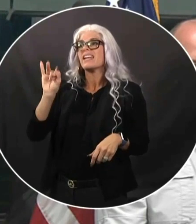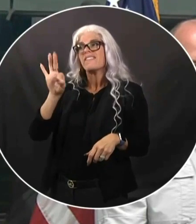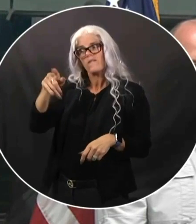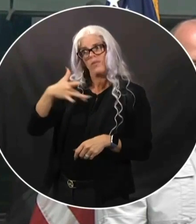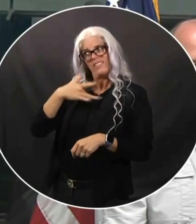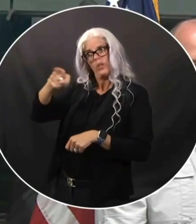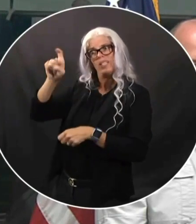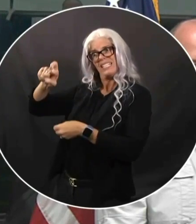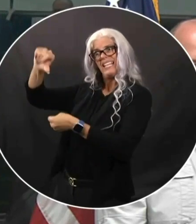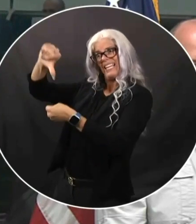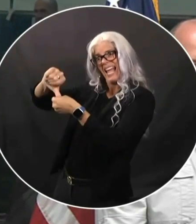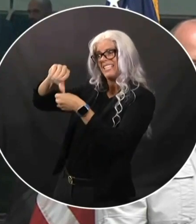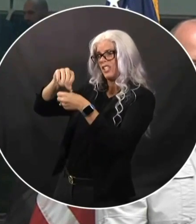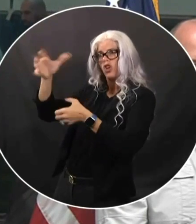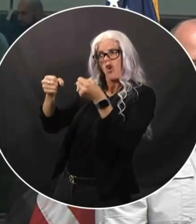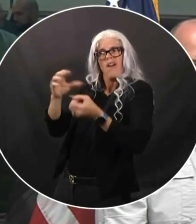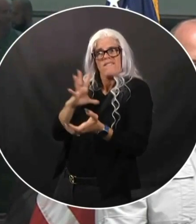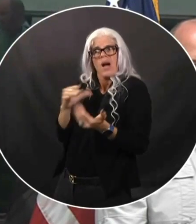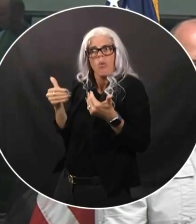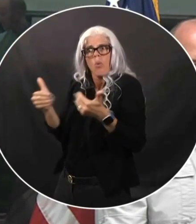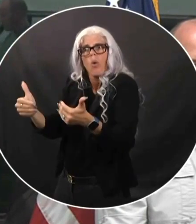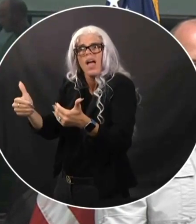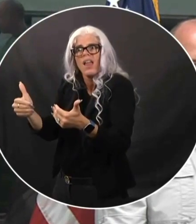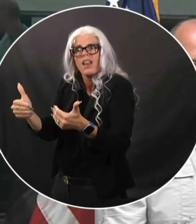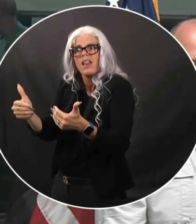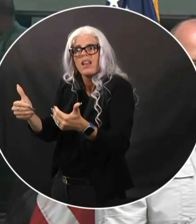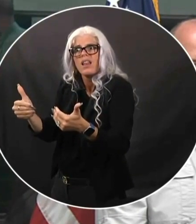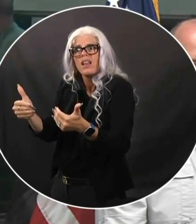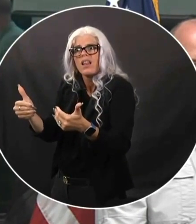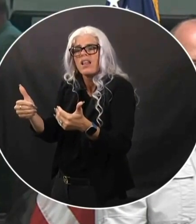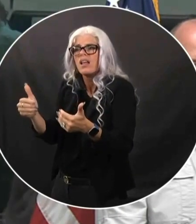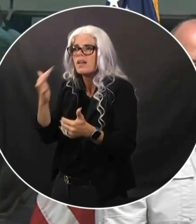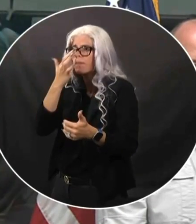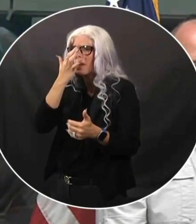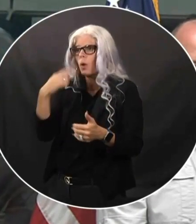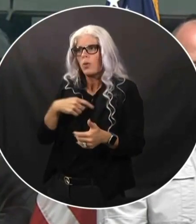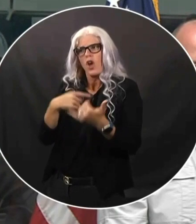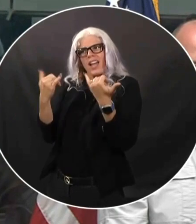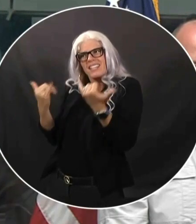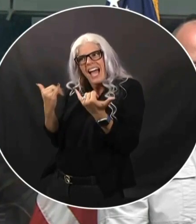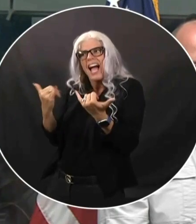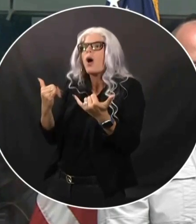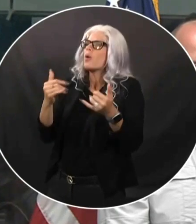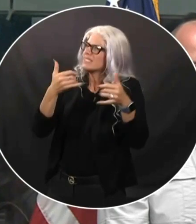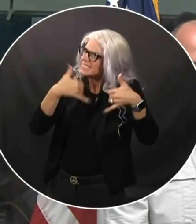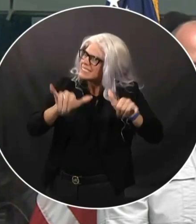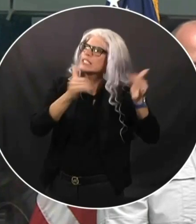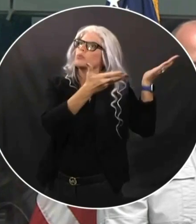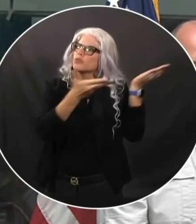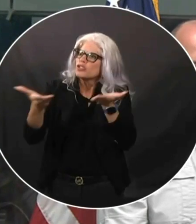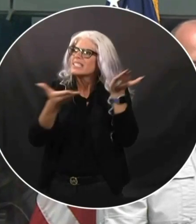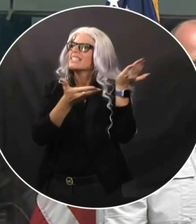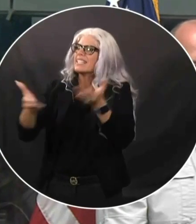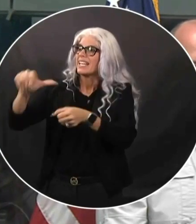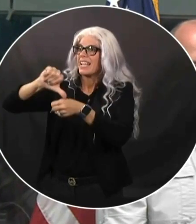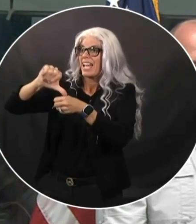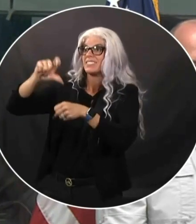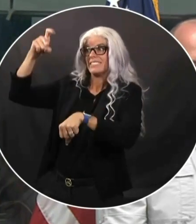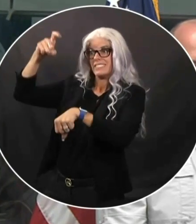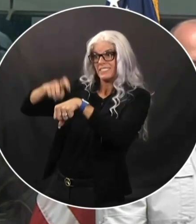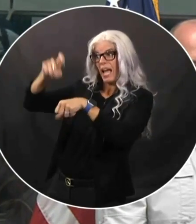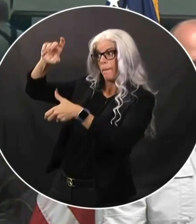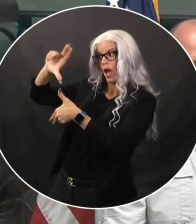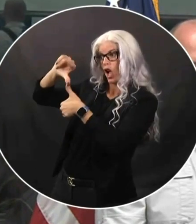some extra. That's fine. But we we are continuing to bring it in. Now, when the storm's coming close,